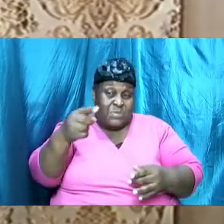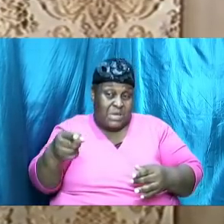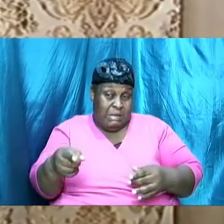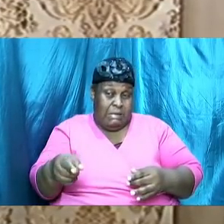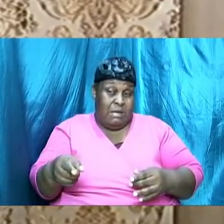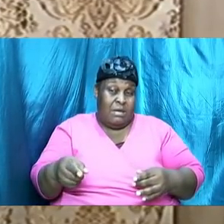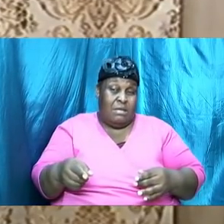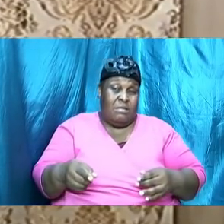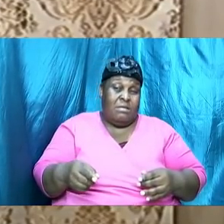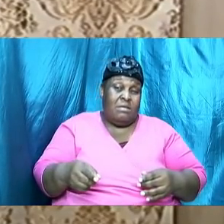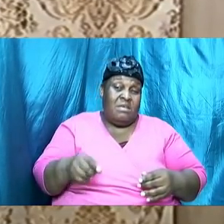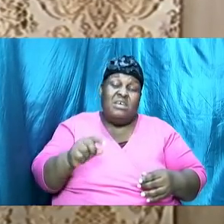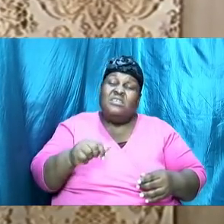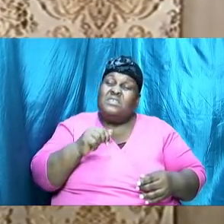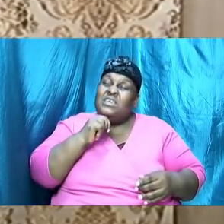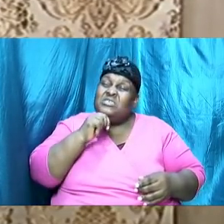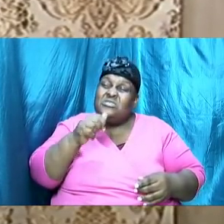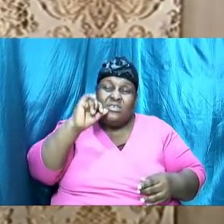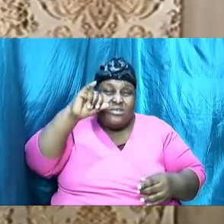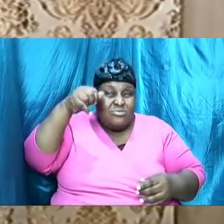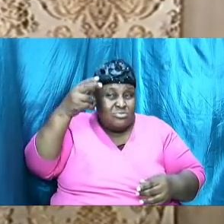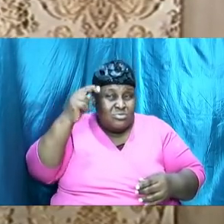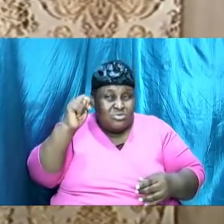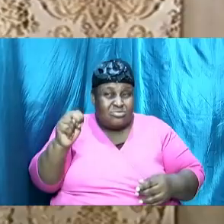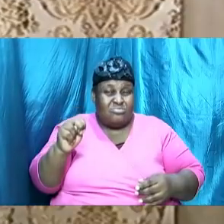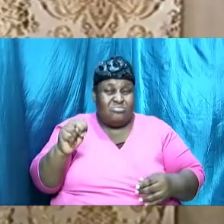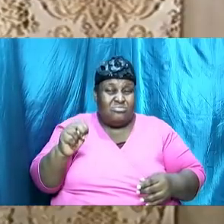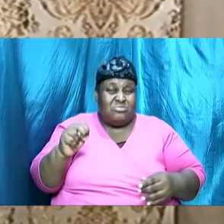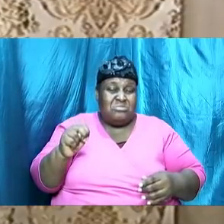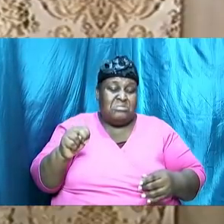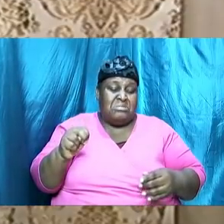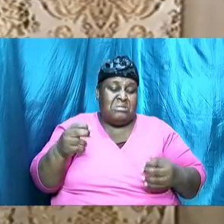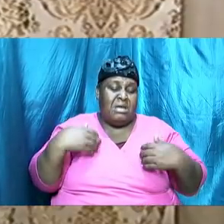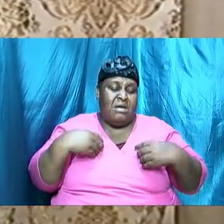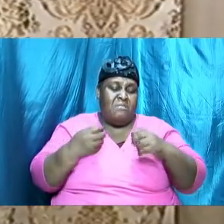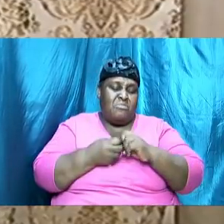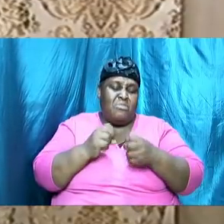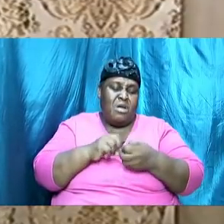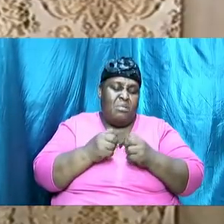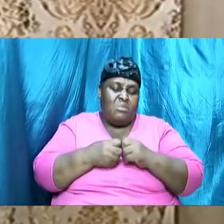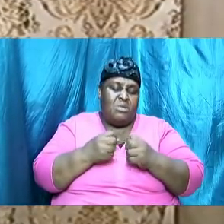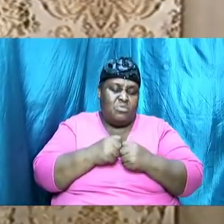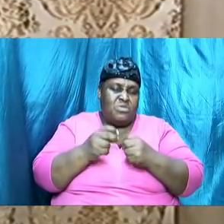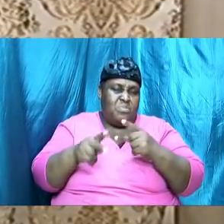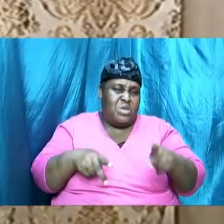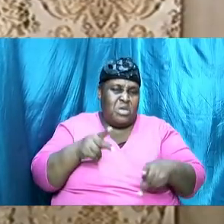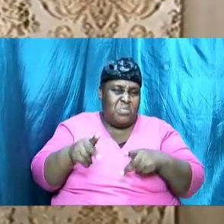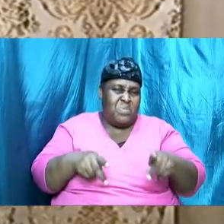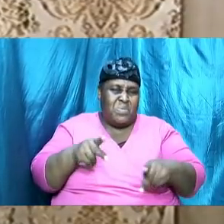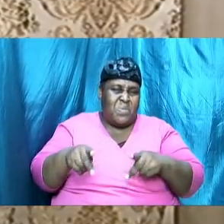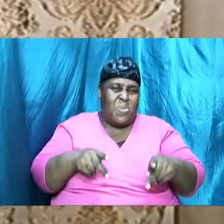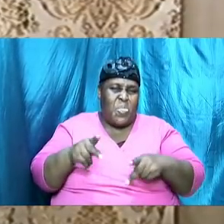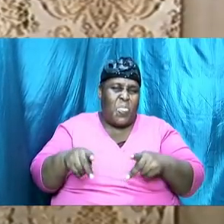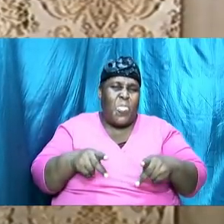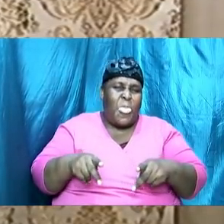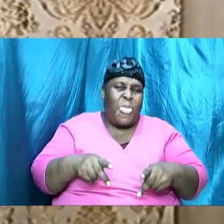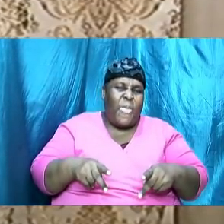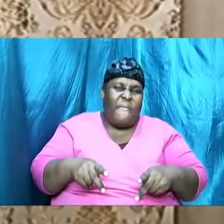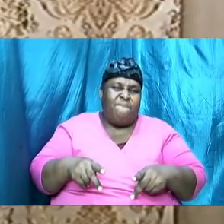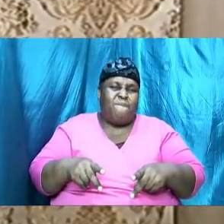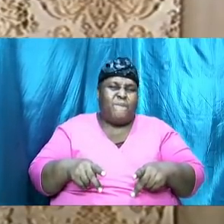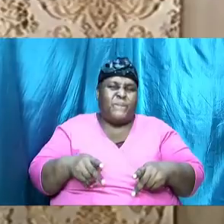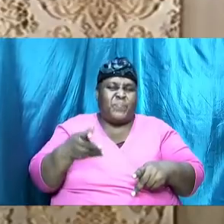John having an issue with some folks because he perceives that they have fallen down